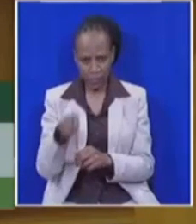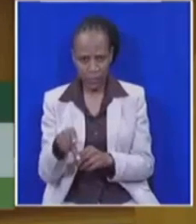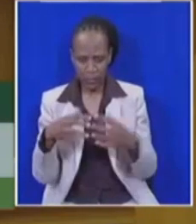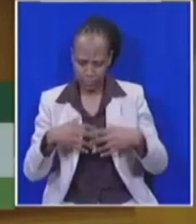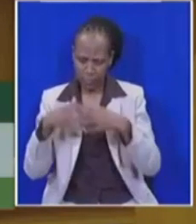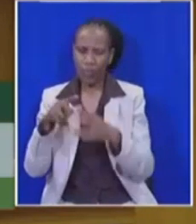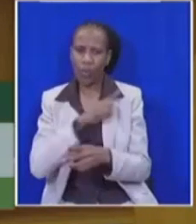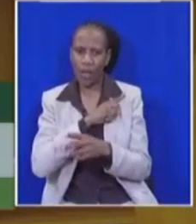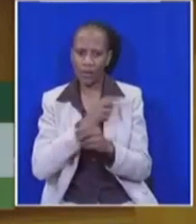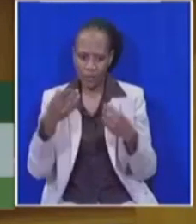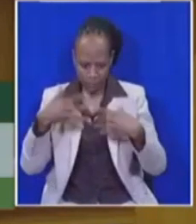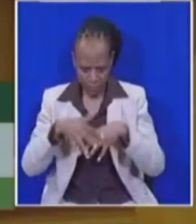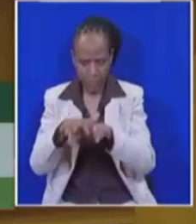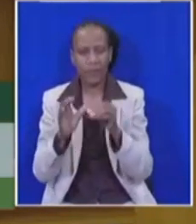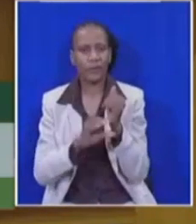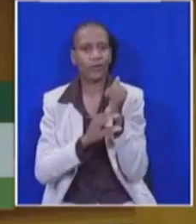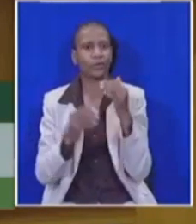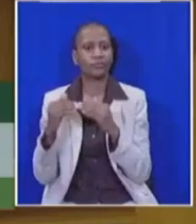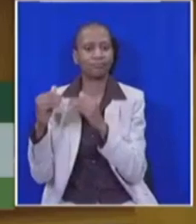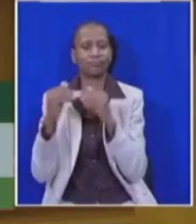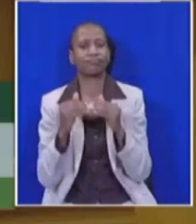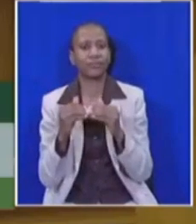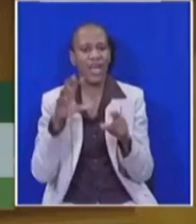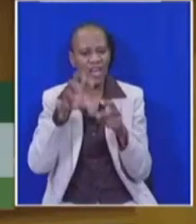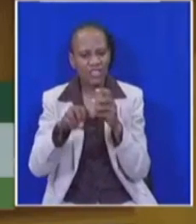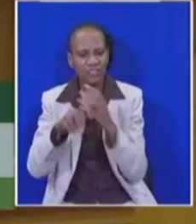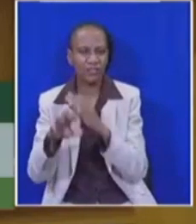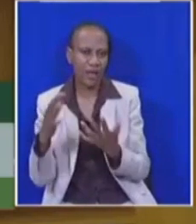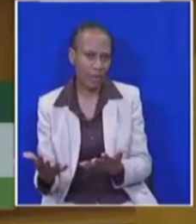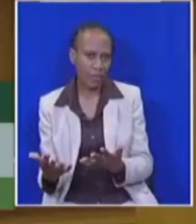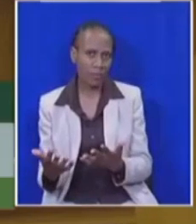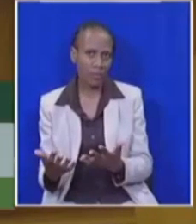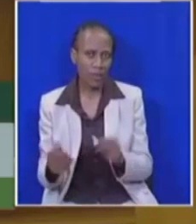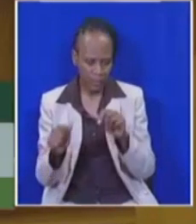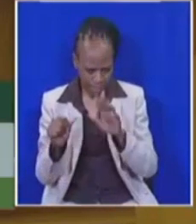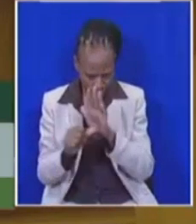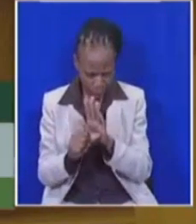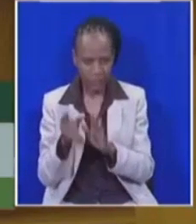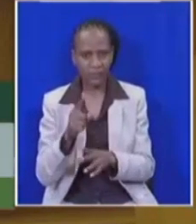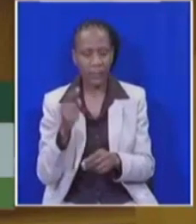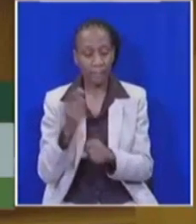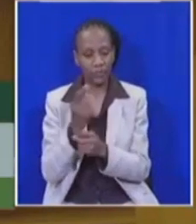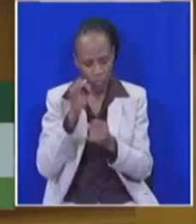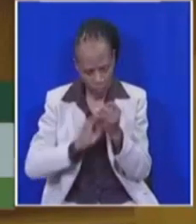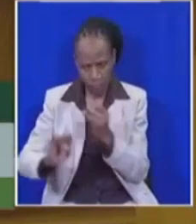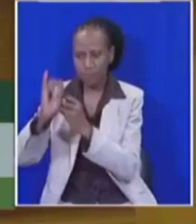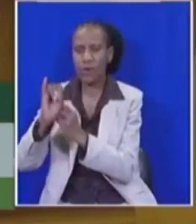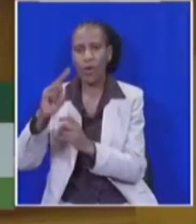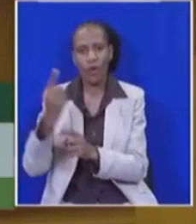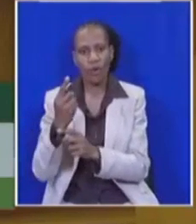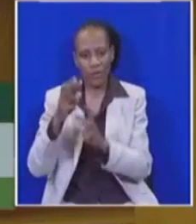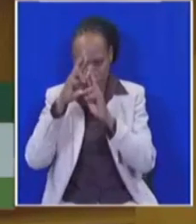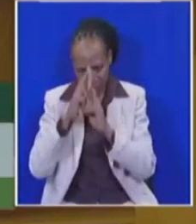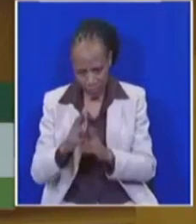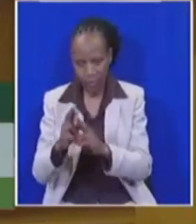constitutional democracy in the Republic. To achieve this crucial objective, it is required to be independent and subject only to the Constitution